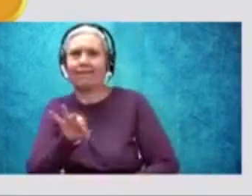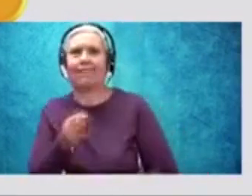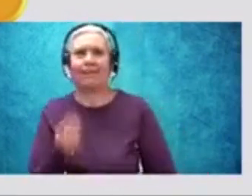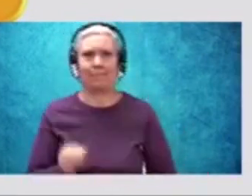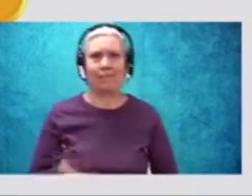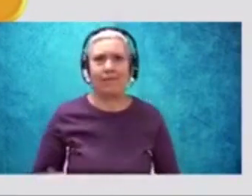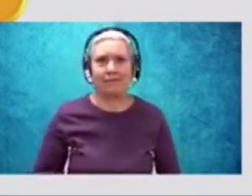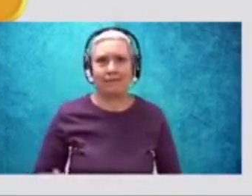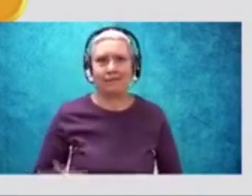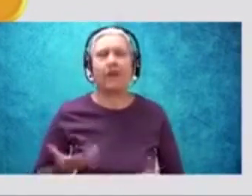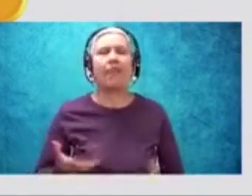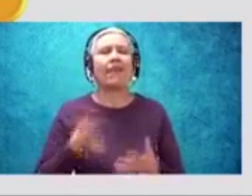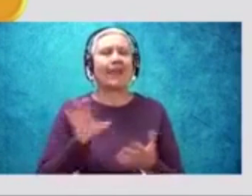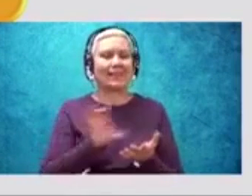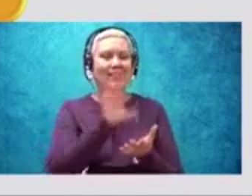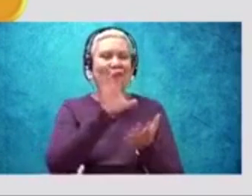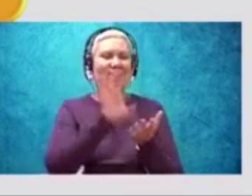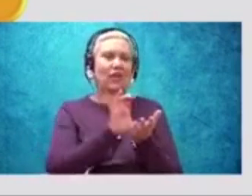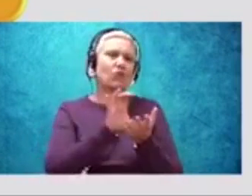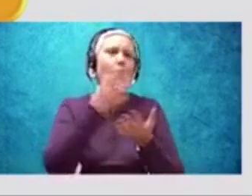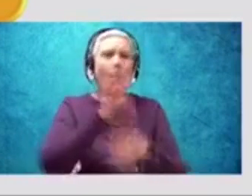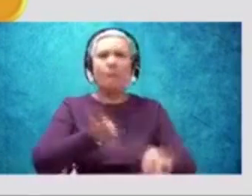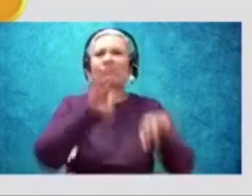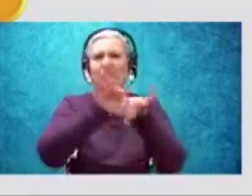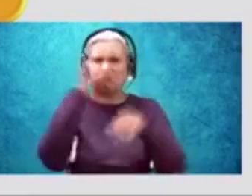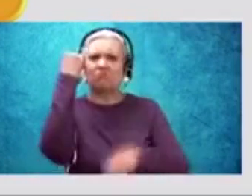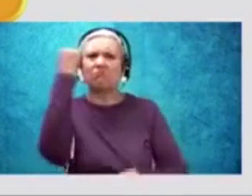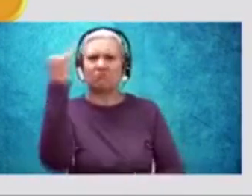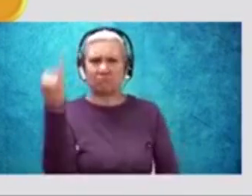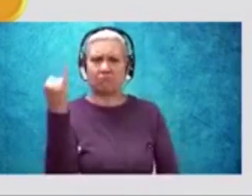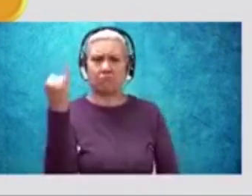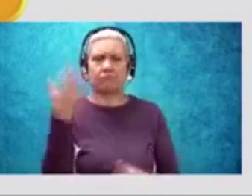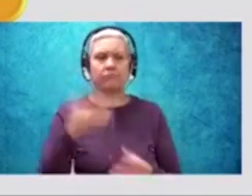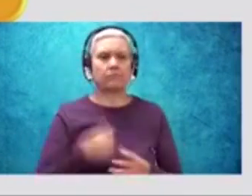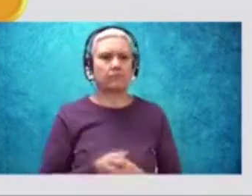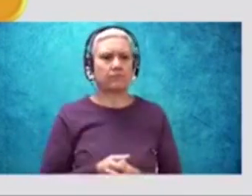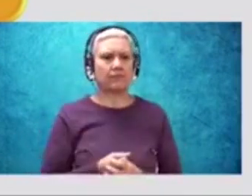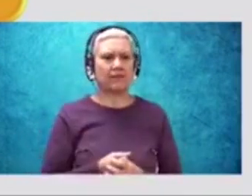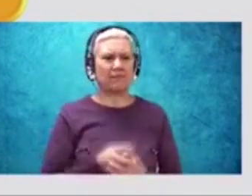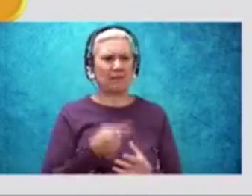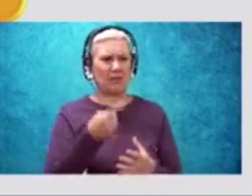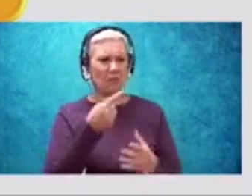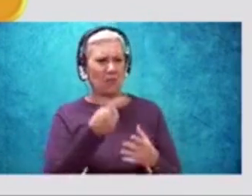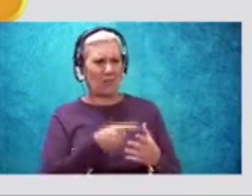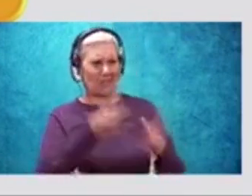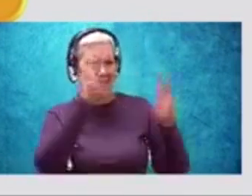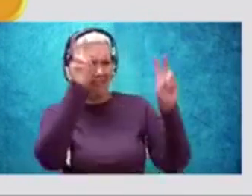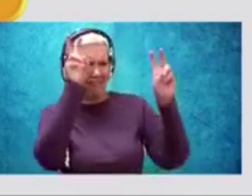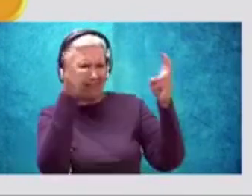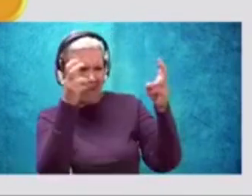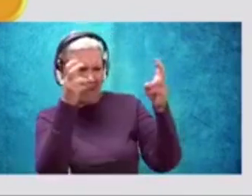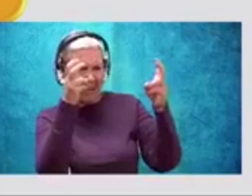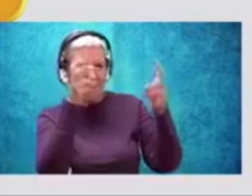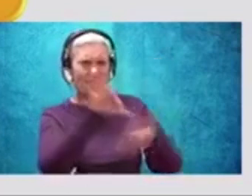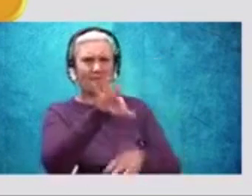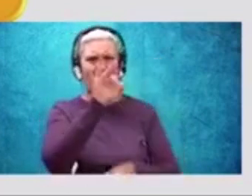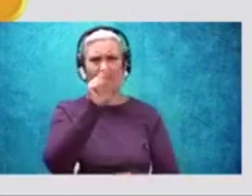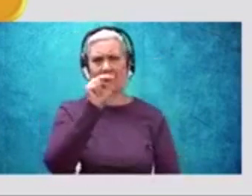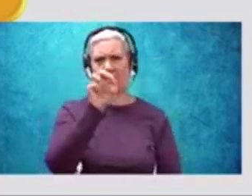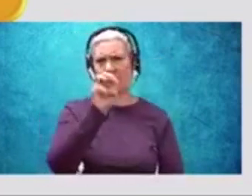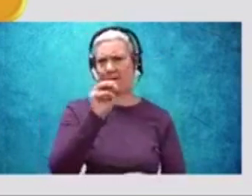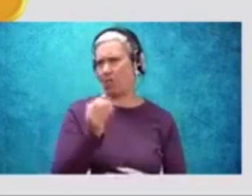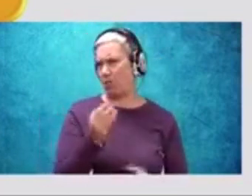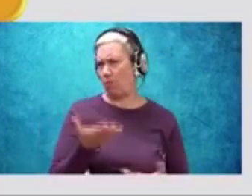That's the central idea of Finding Nemo. But if I ask you, what is a theme of Finding Nemo?